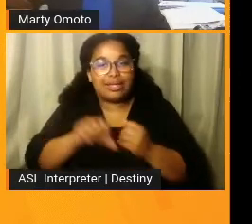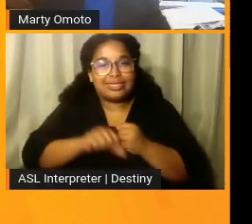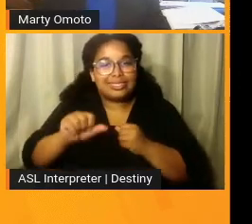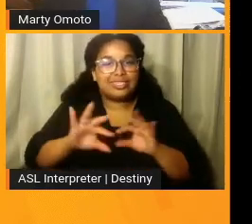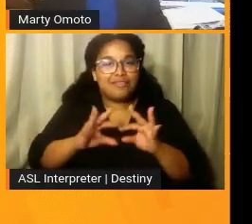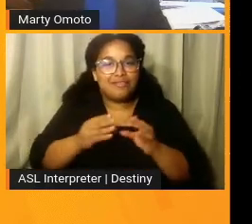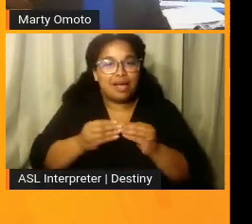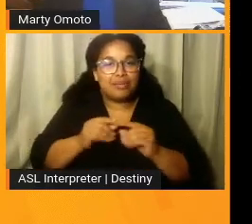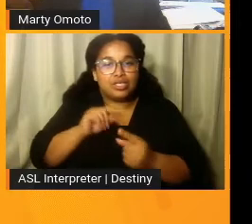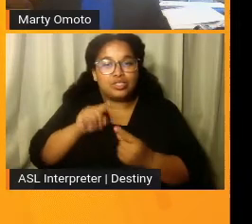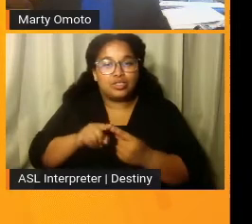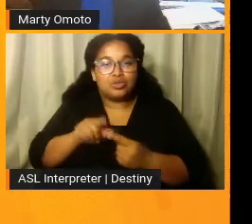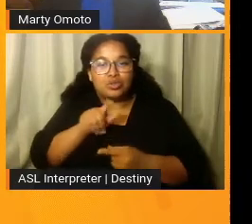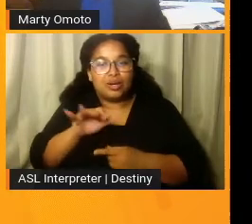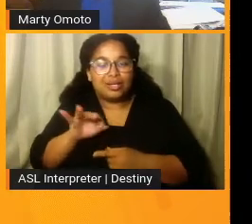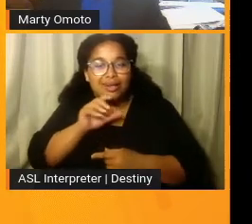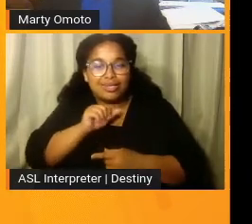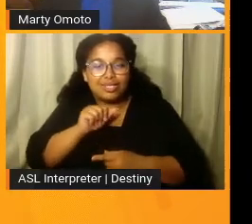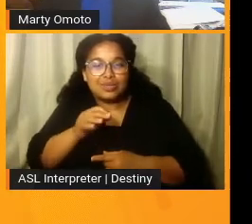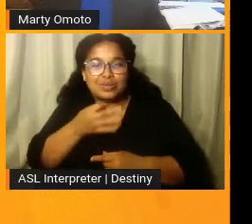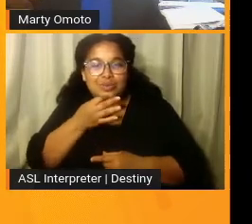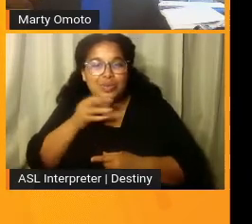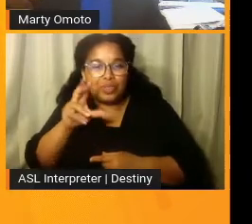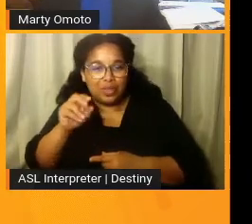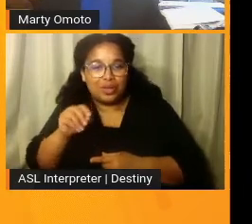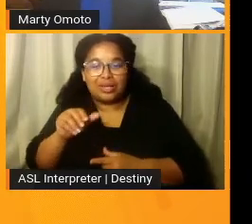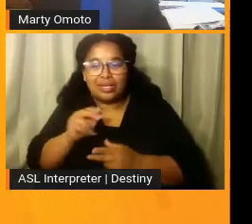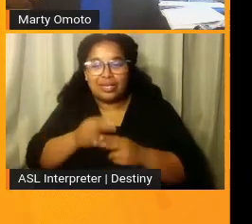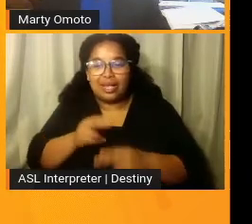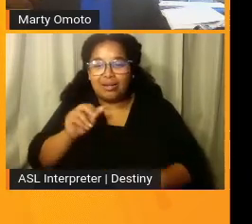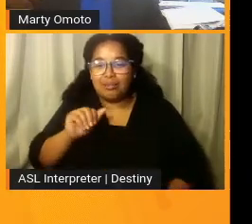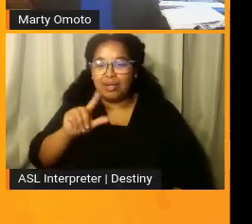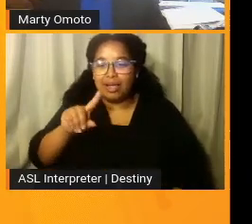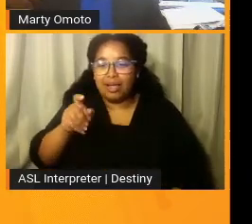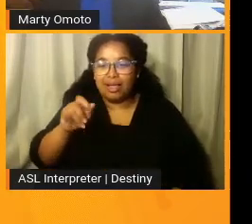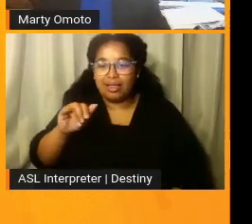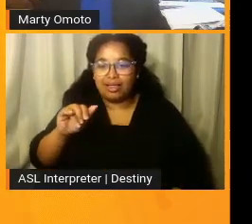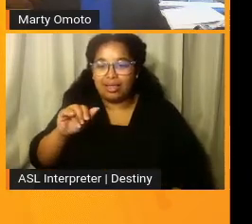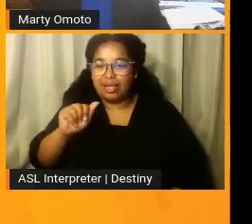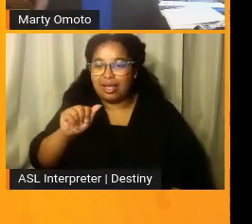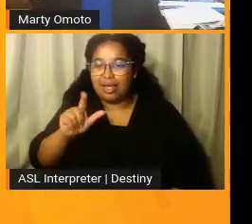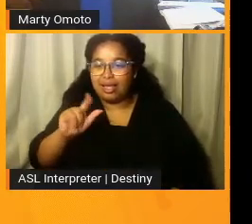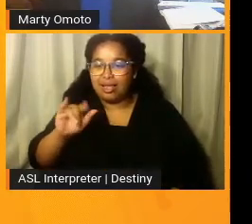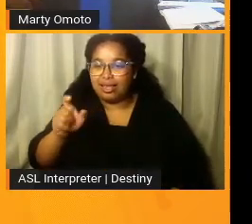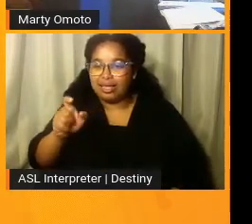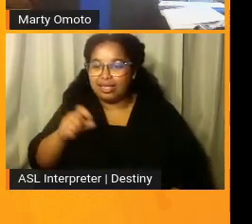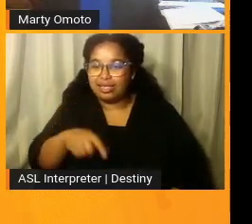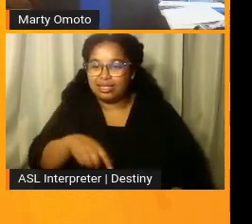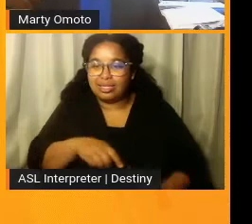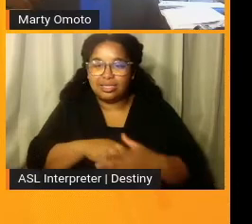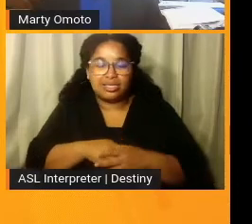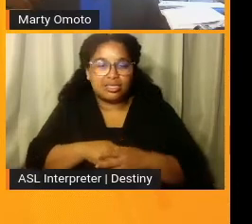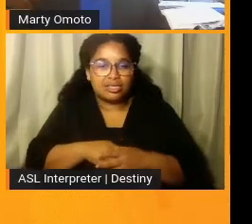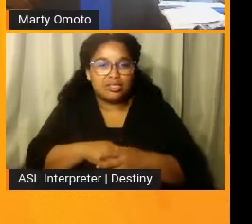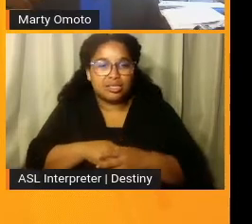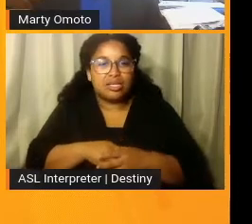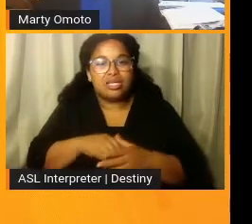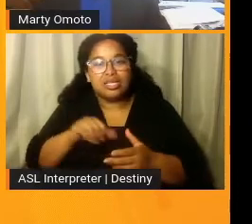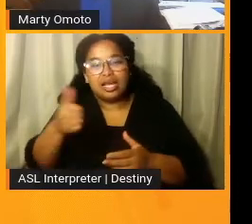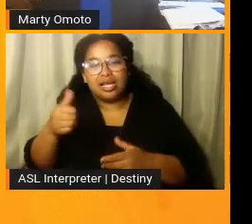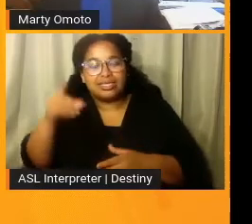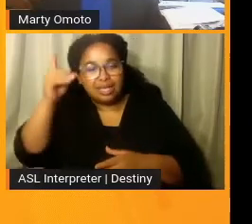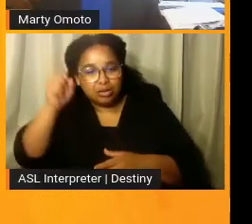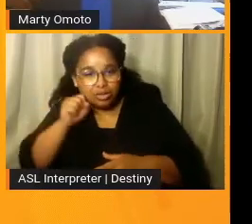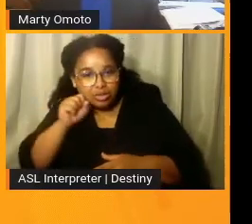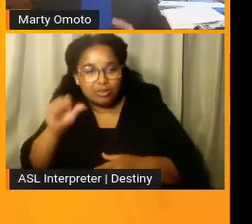who's 29 years old. He'll be 30 in June. I've known him since he was seven. He has Down syndrome and other disabilities. He had lived